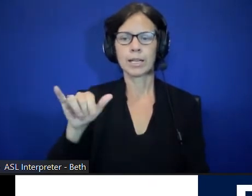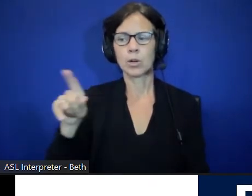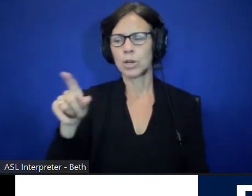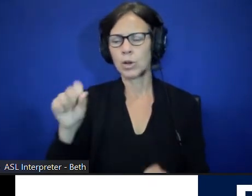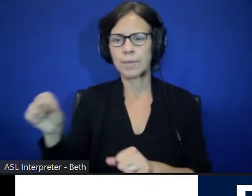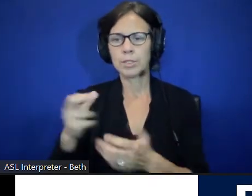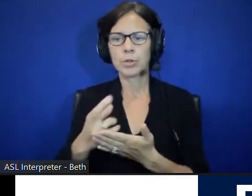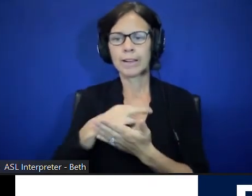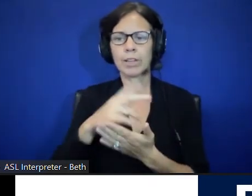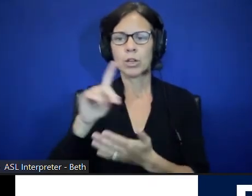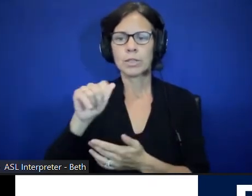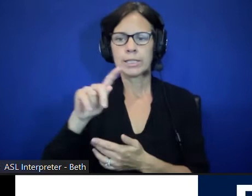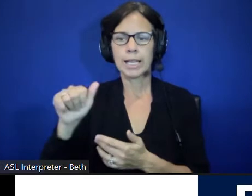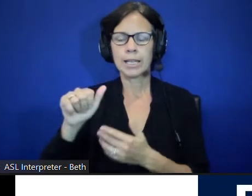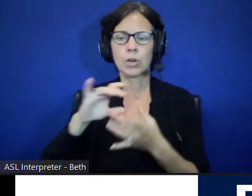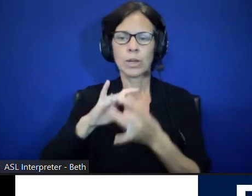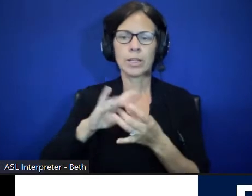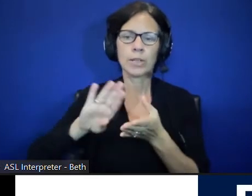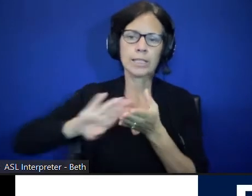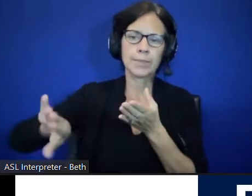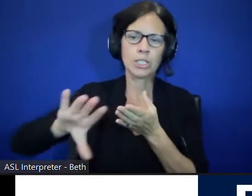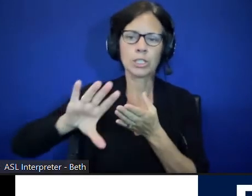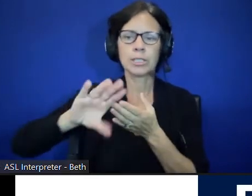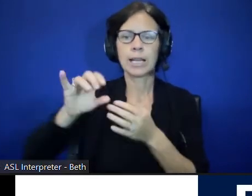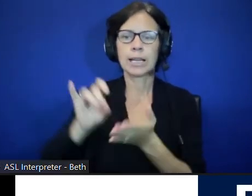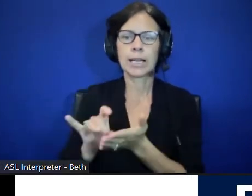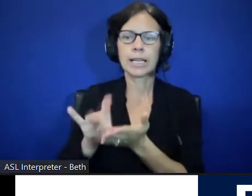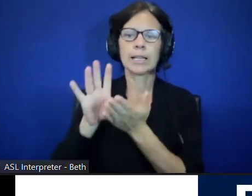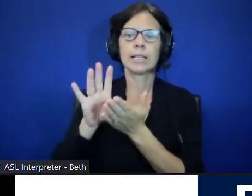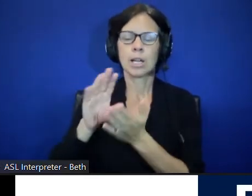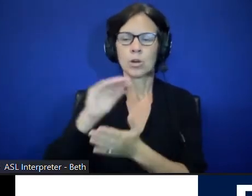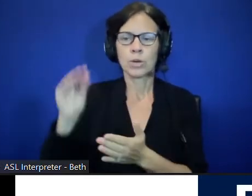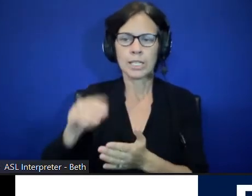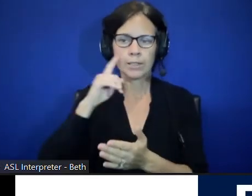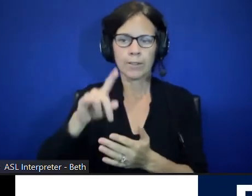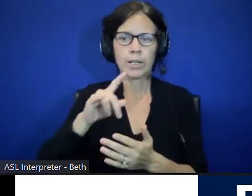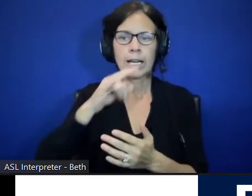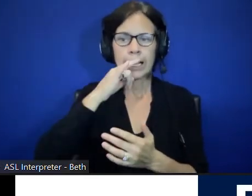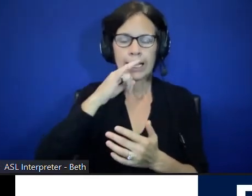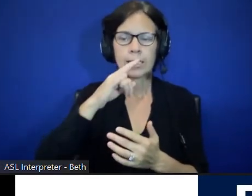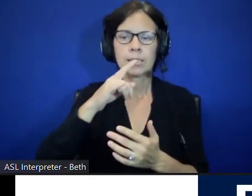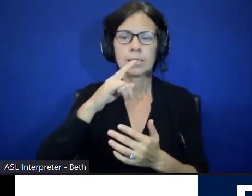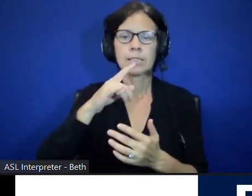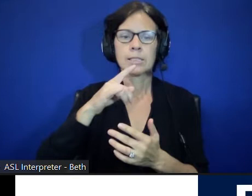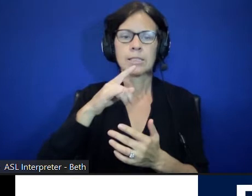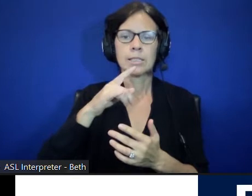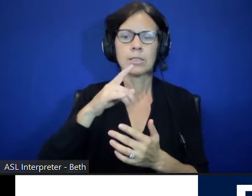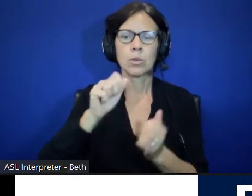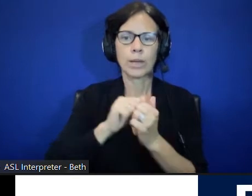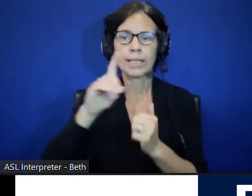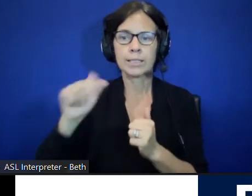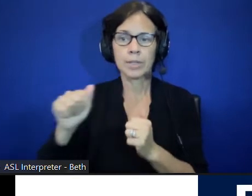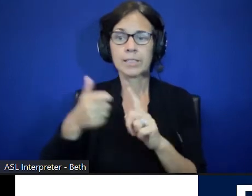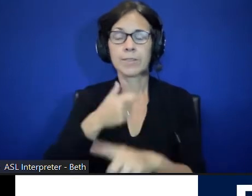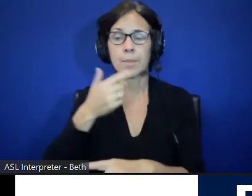related to the suspension and expulsion rates of children of color with disabilities? So, yes,